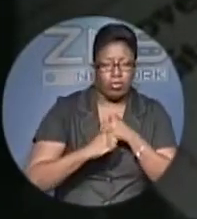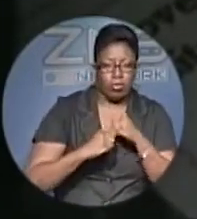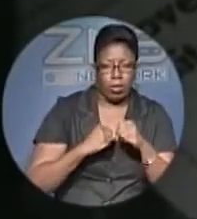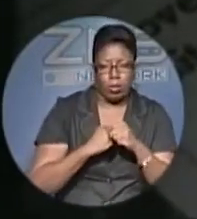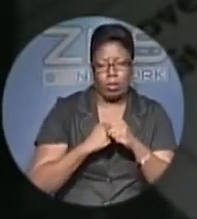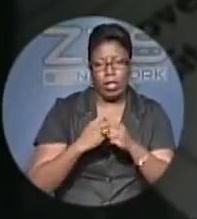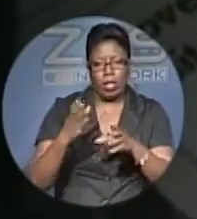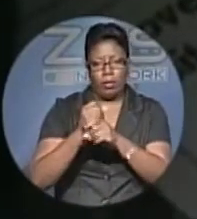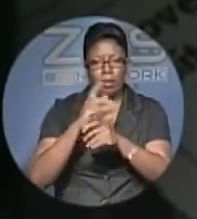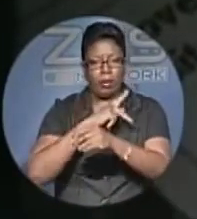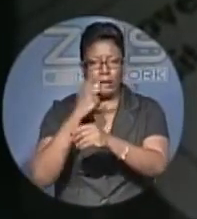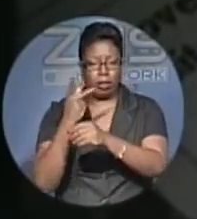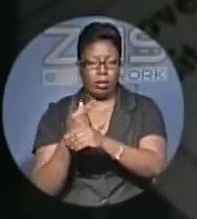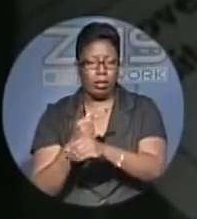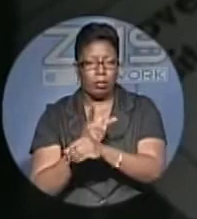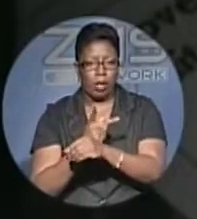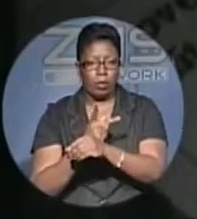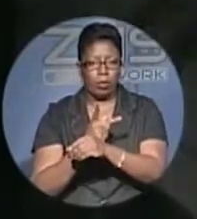the power elite.